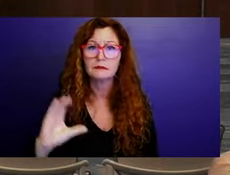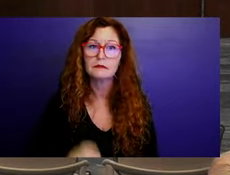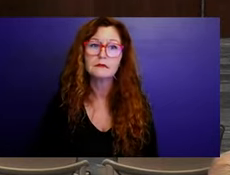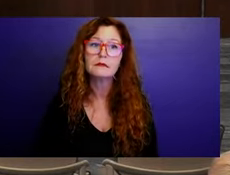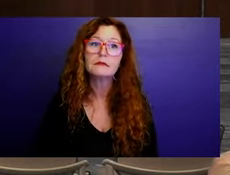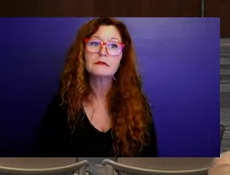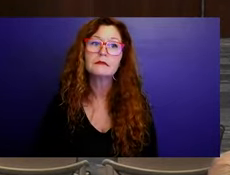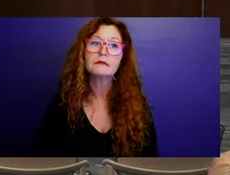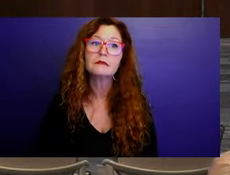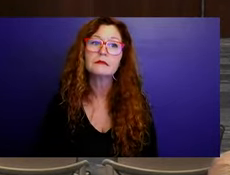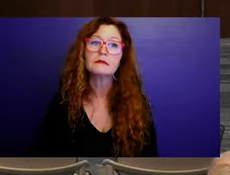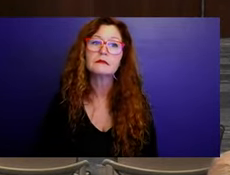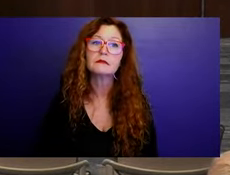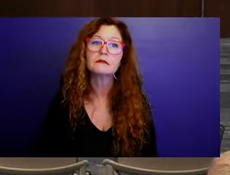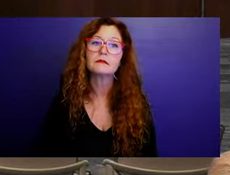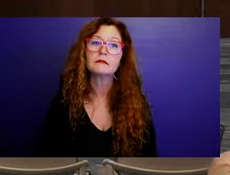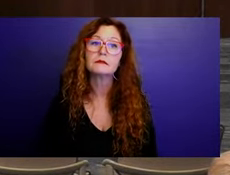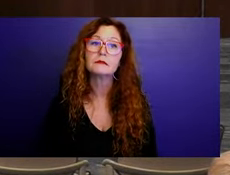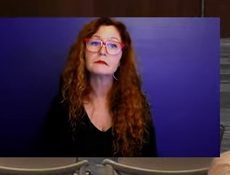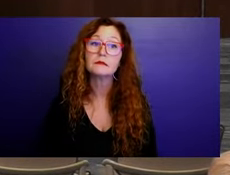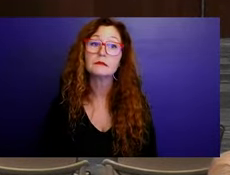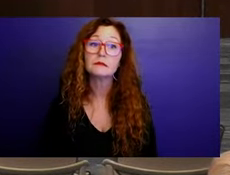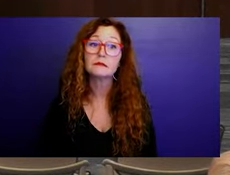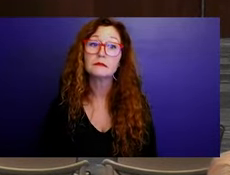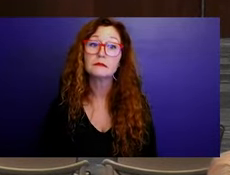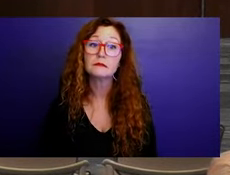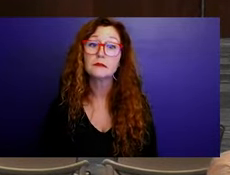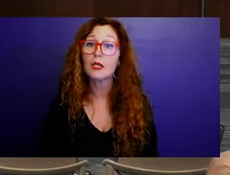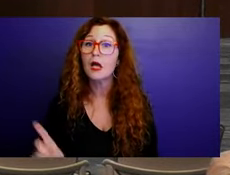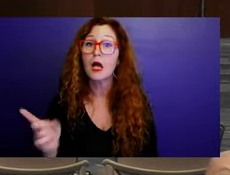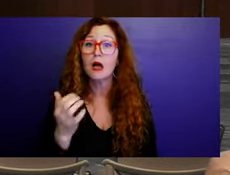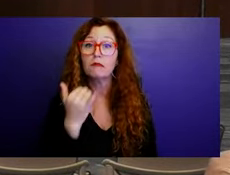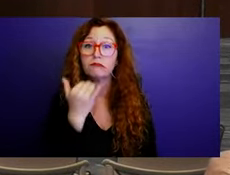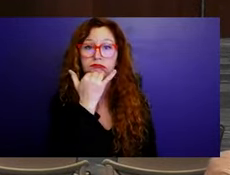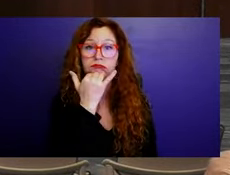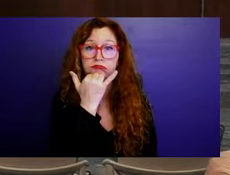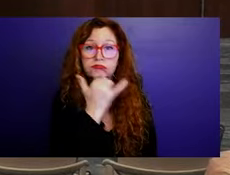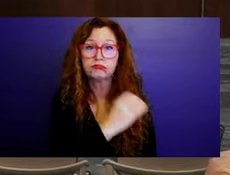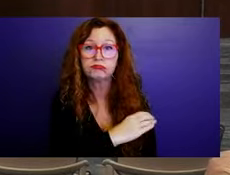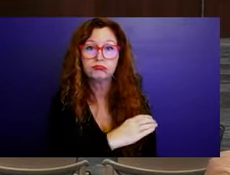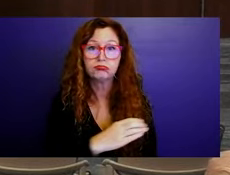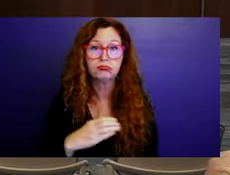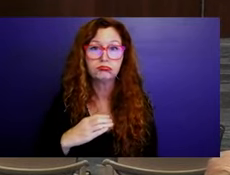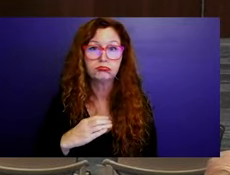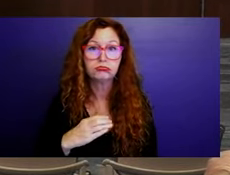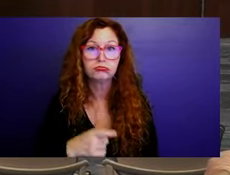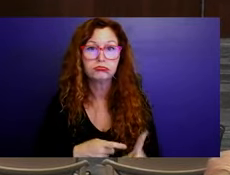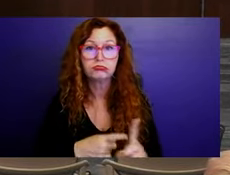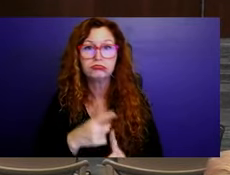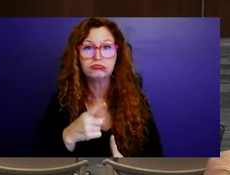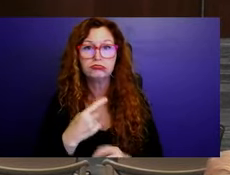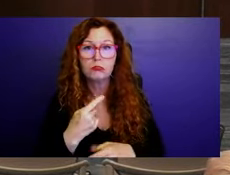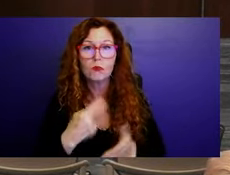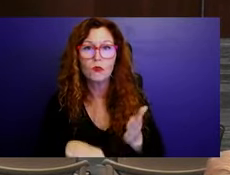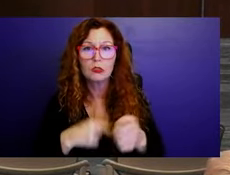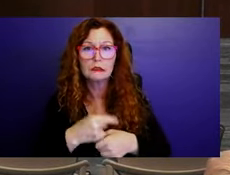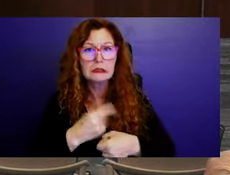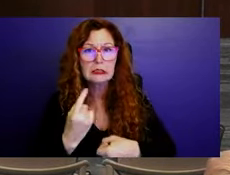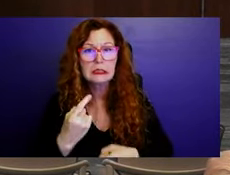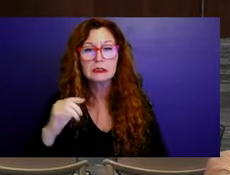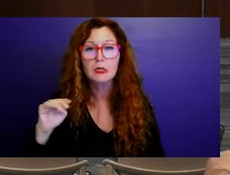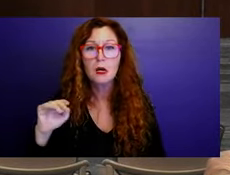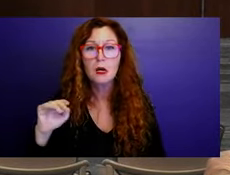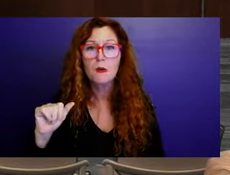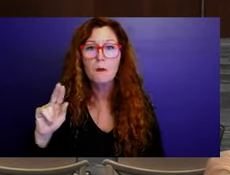Oh, this is the congressional version. Okay. So what are the dates for this? You said March vice mayor? The 11th through the